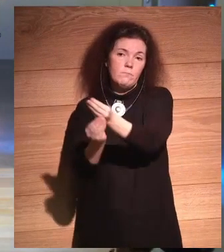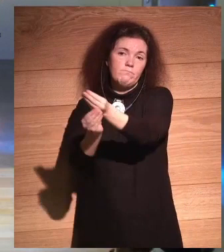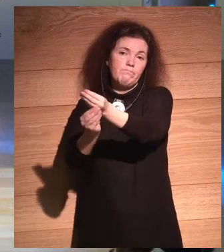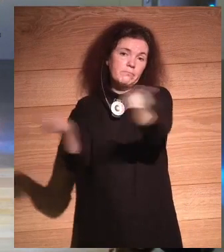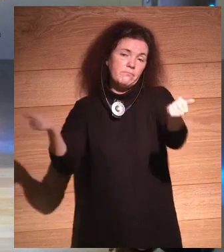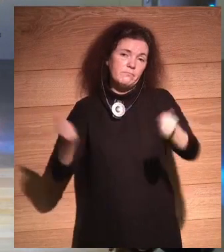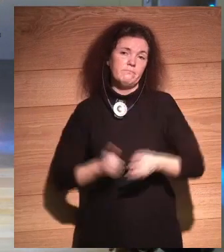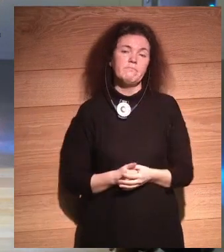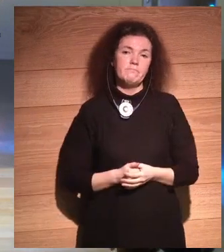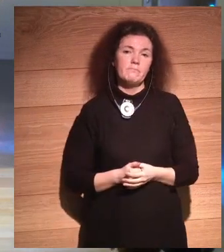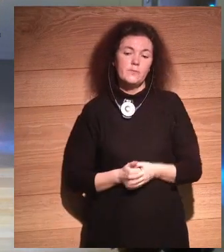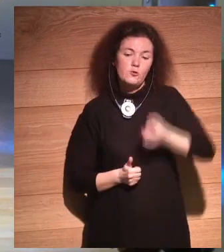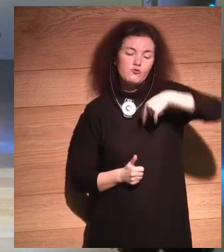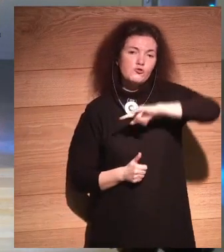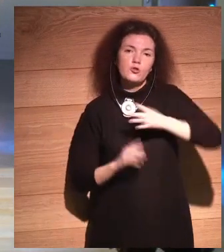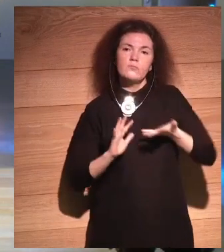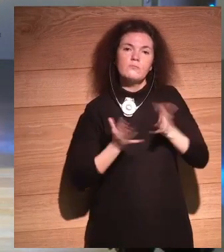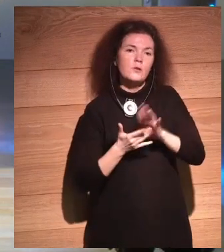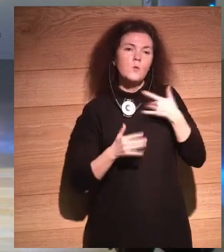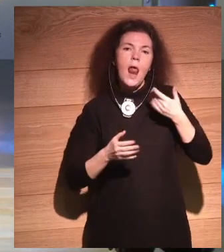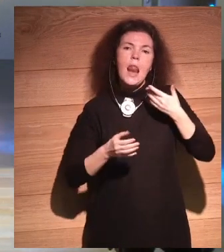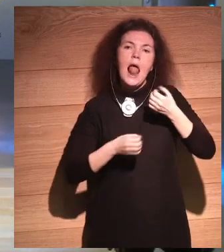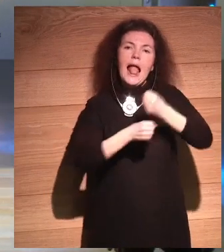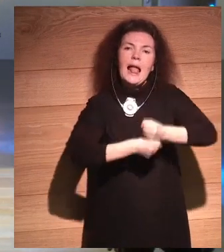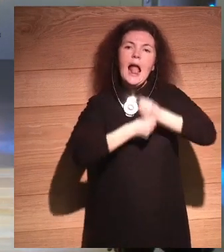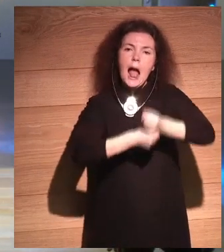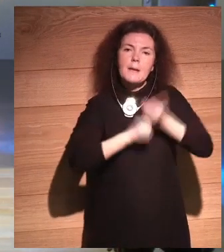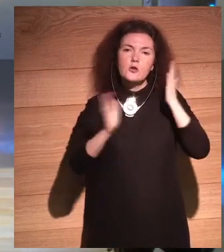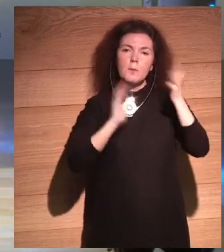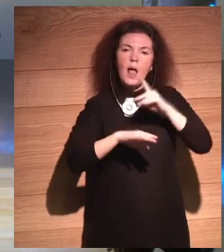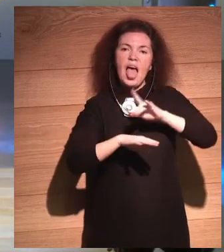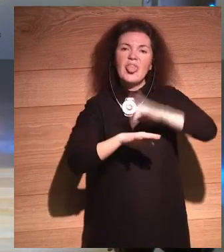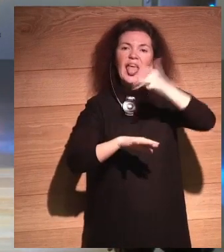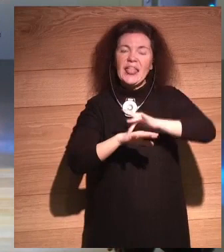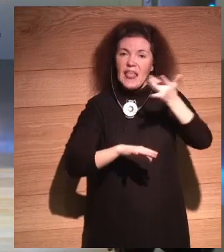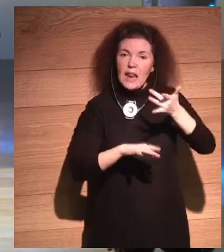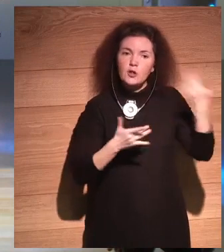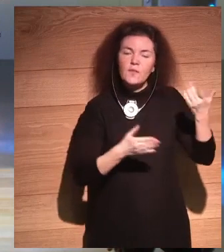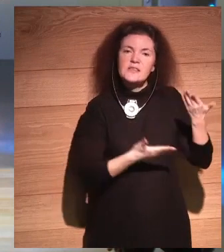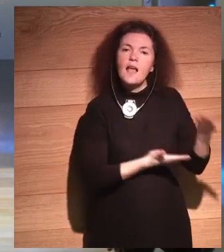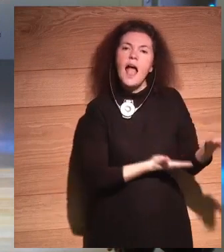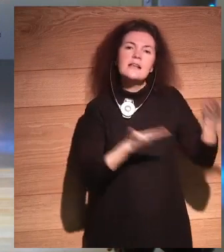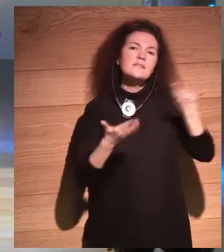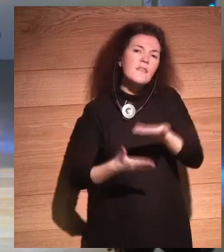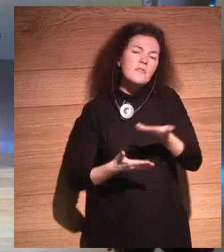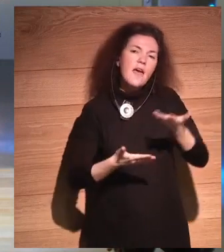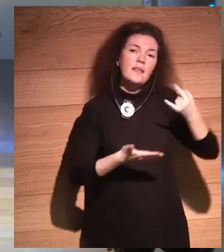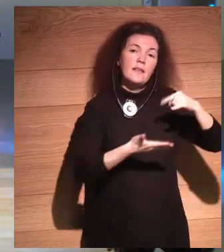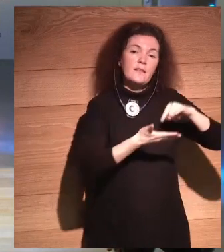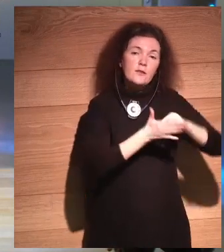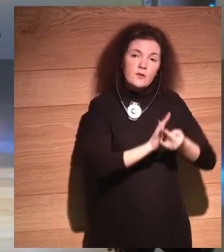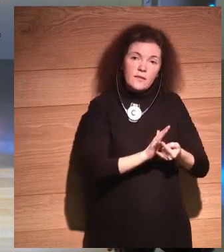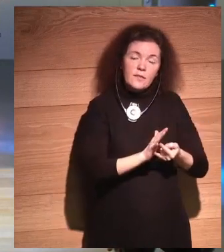digital age. So, intelligent assistance, AI, that's fine. But an arms race